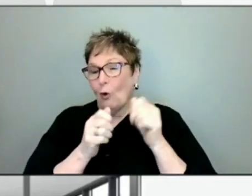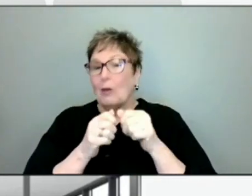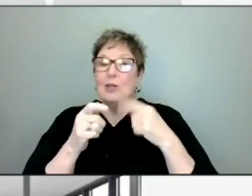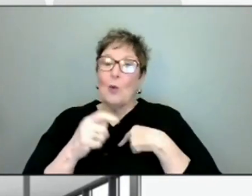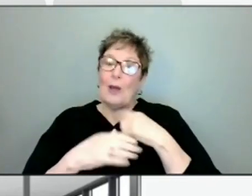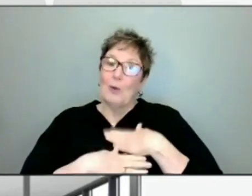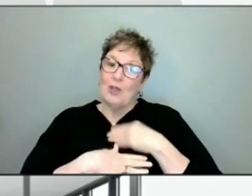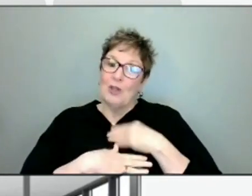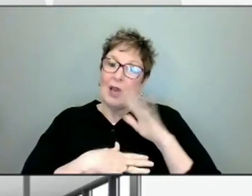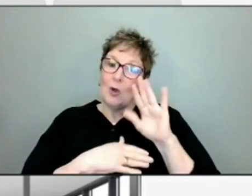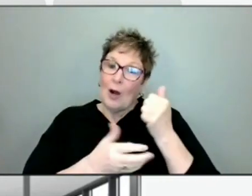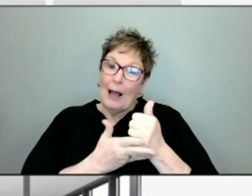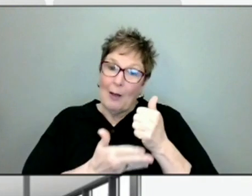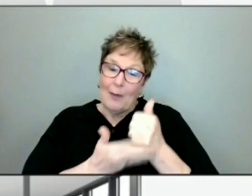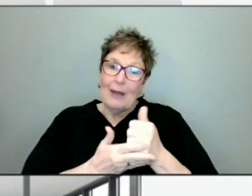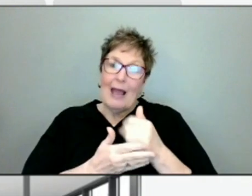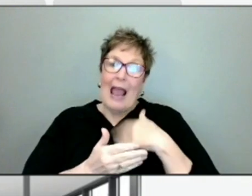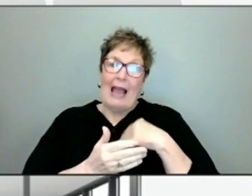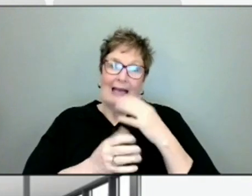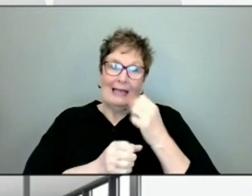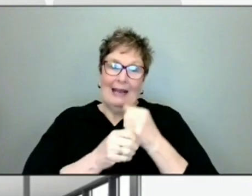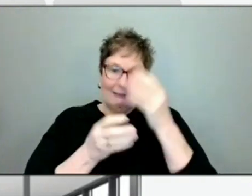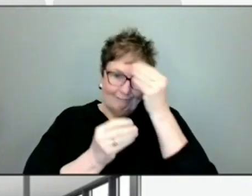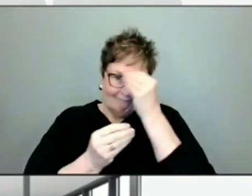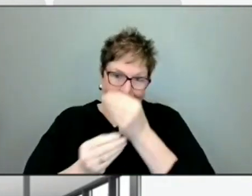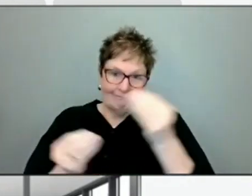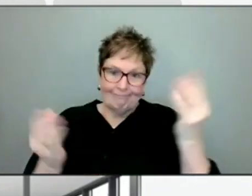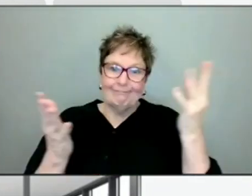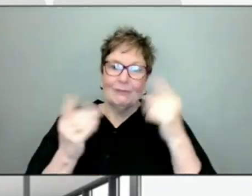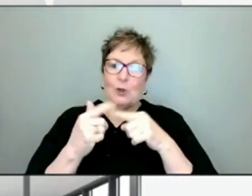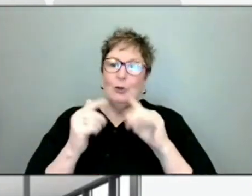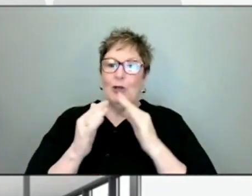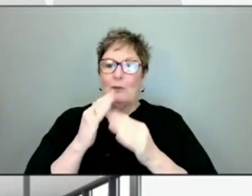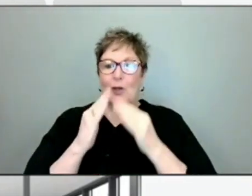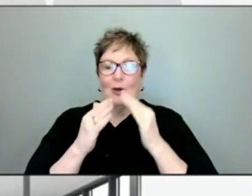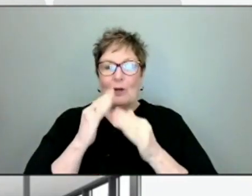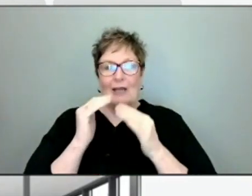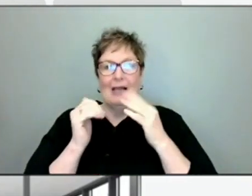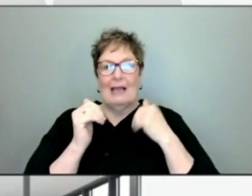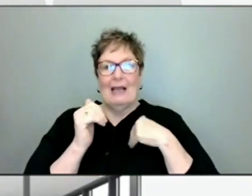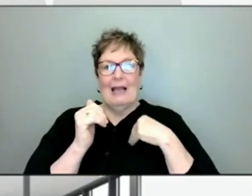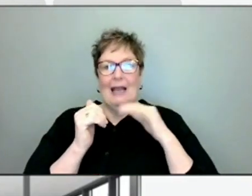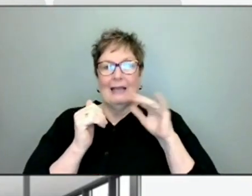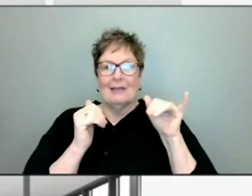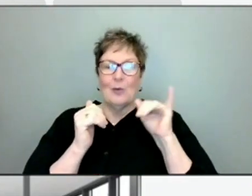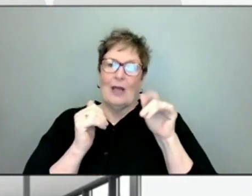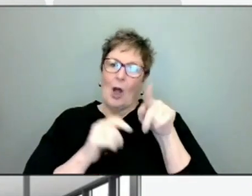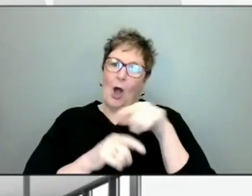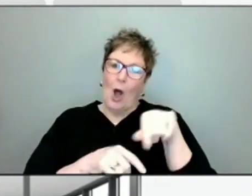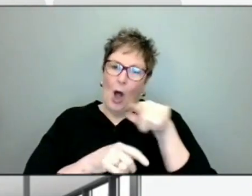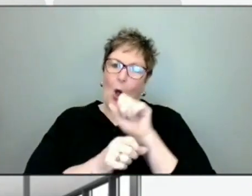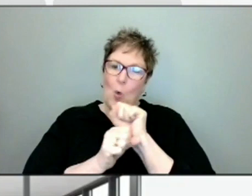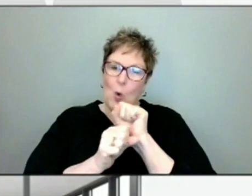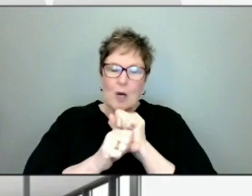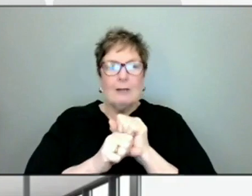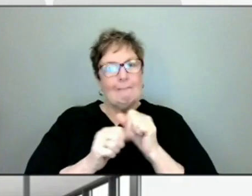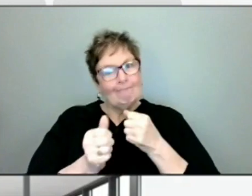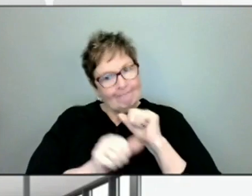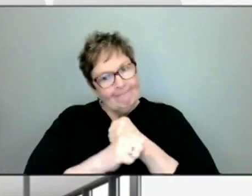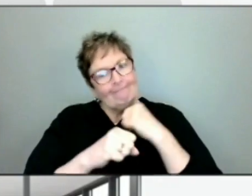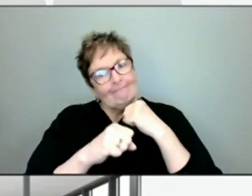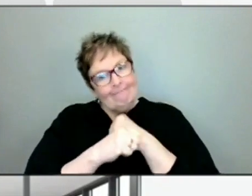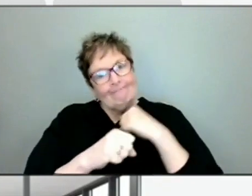your help in getting that word out to our community as we all work to battle this pandemic.